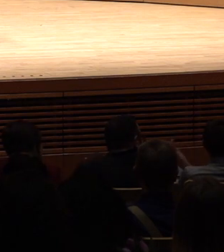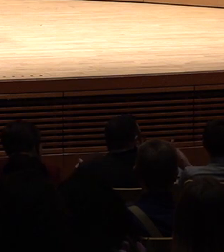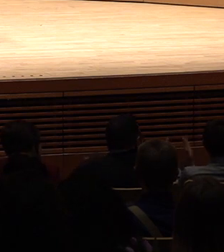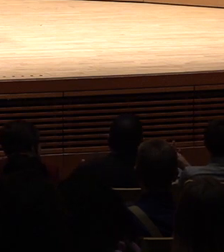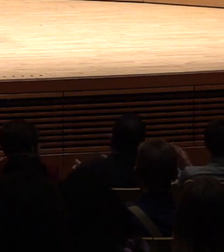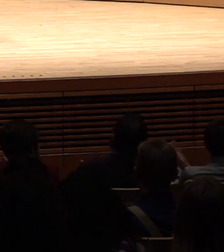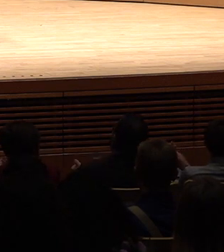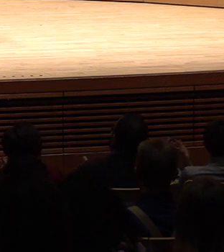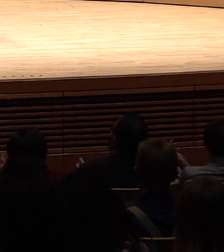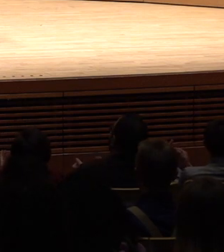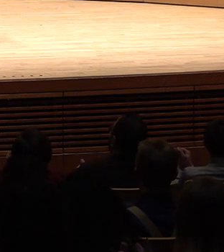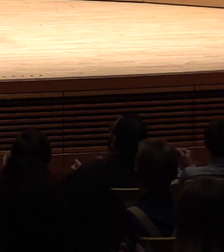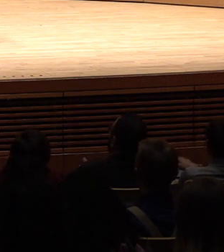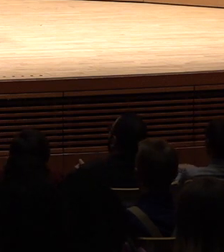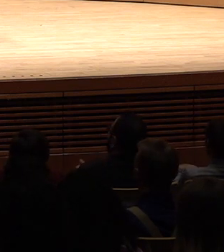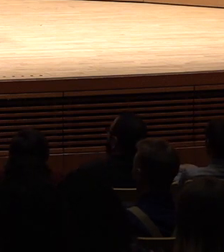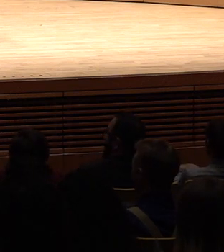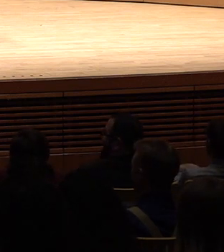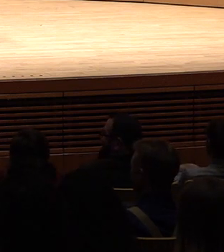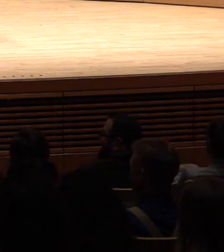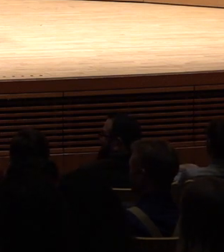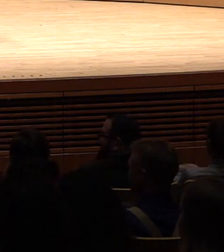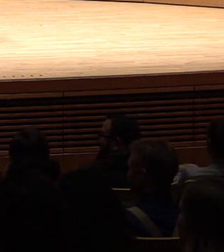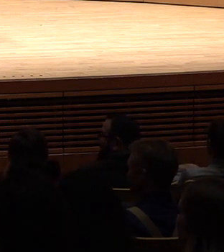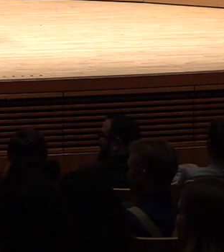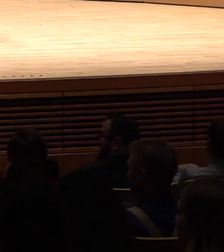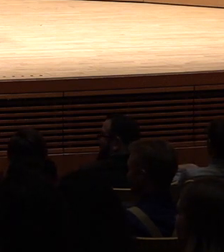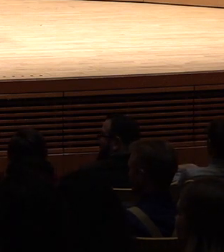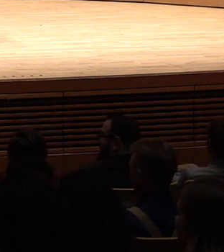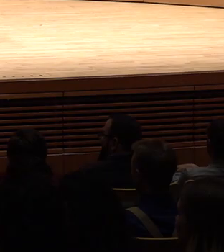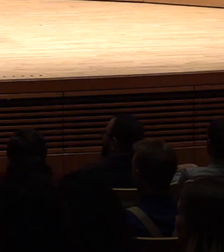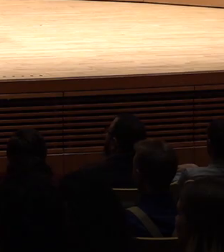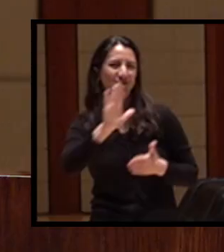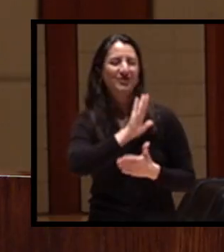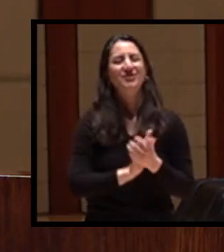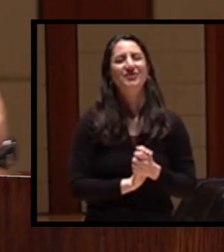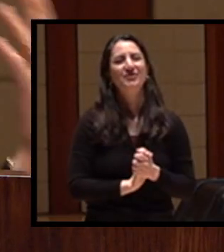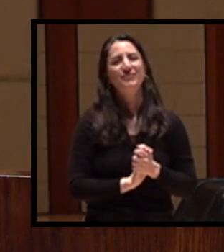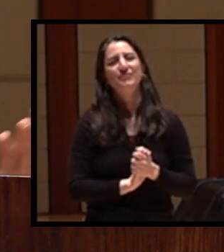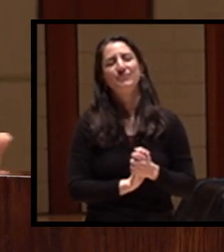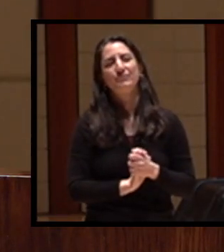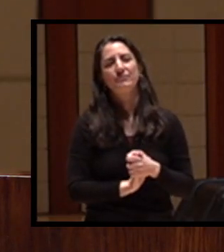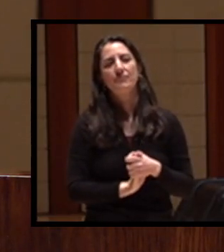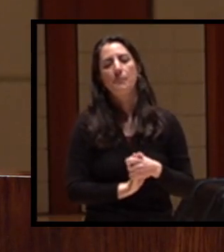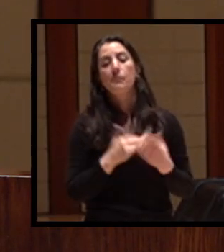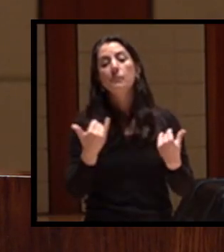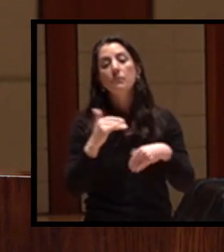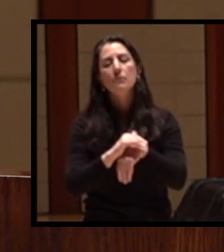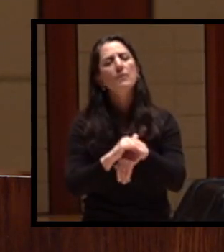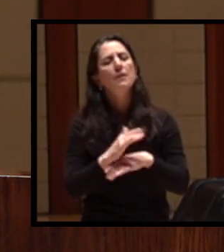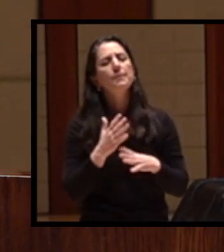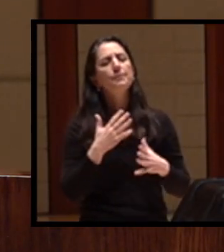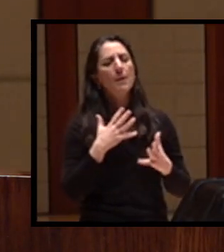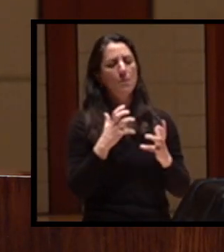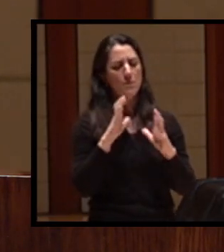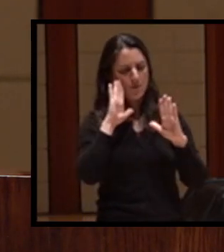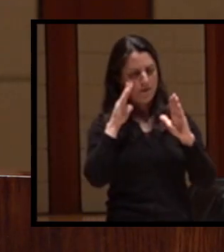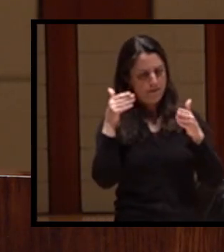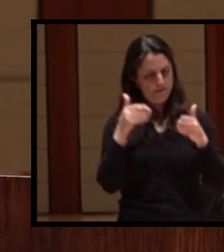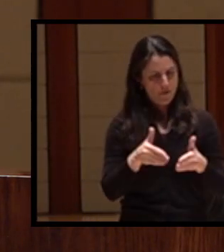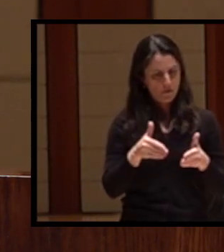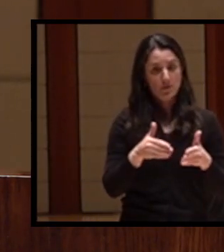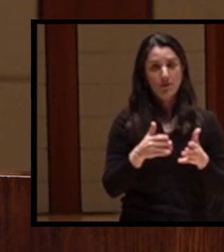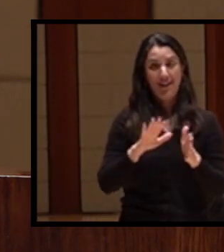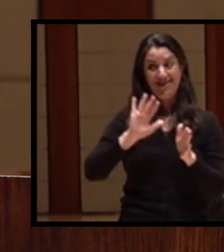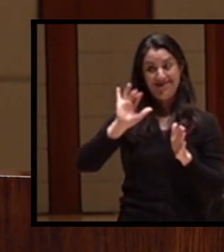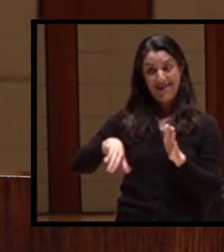I also have a cousin-in-law here too so welcome. So but tonight I'm gonna focus my remarks on my father's